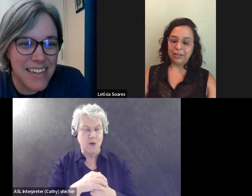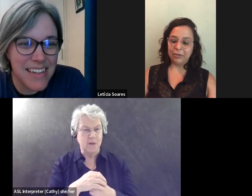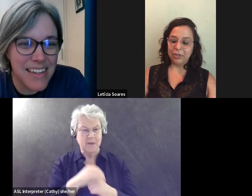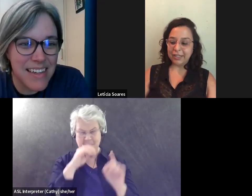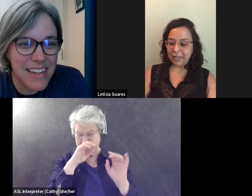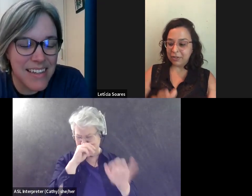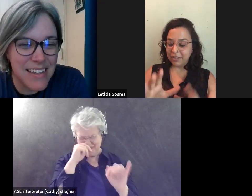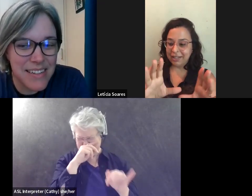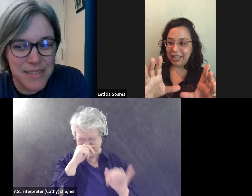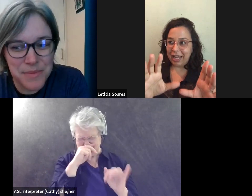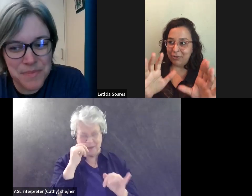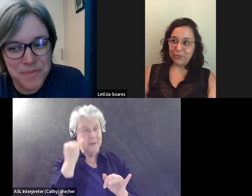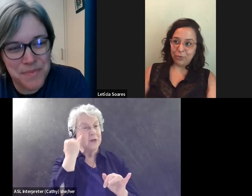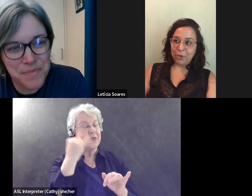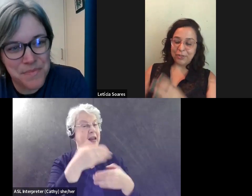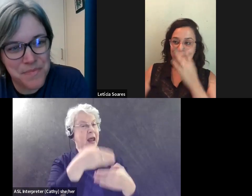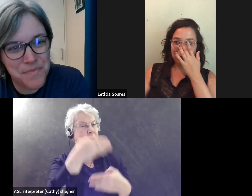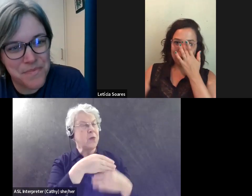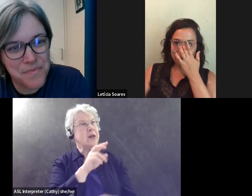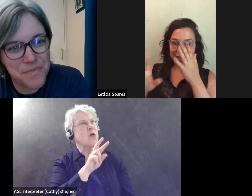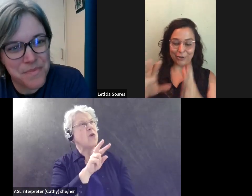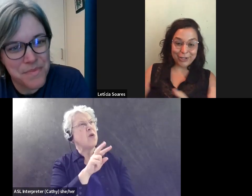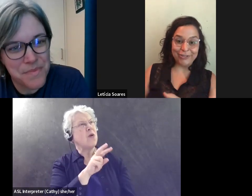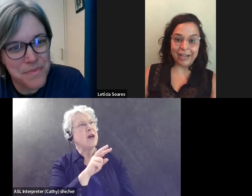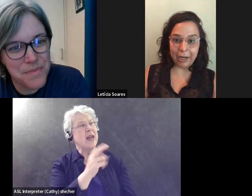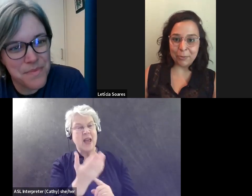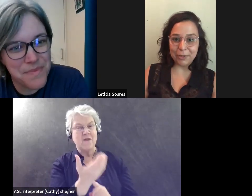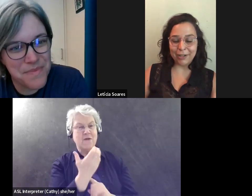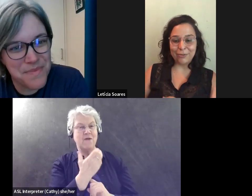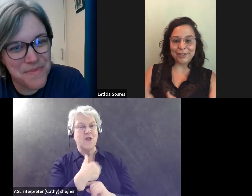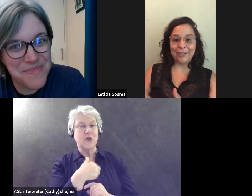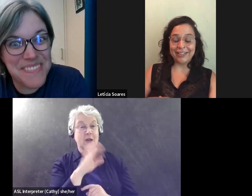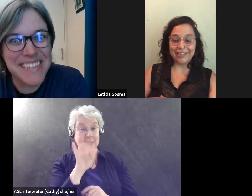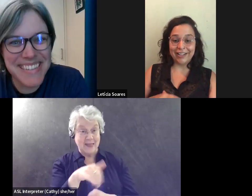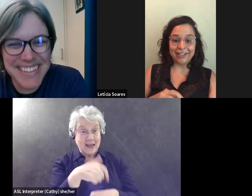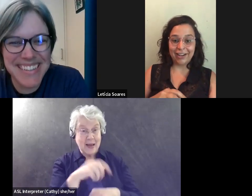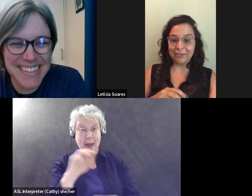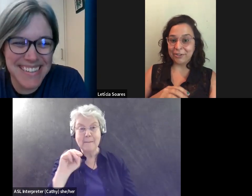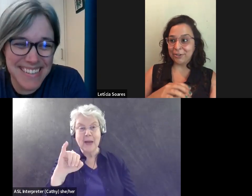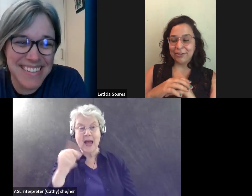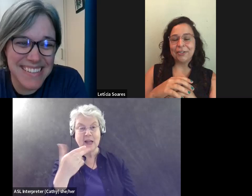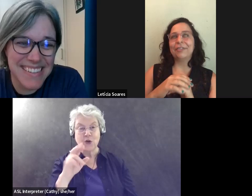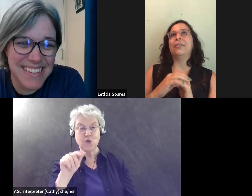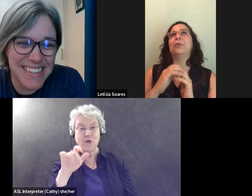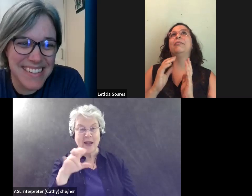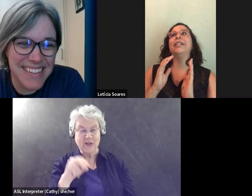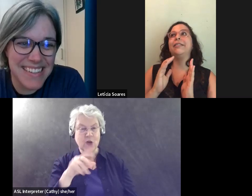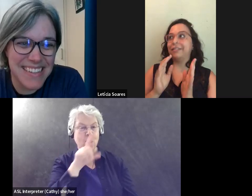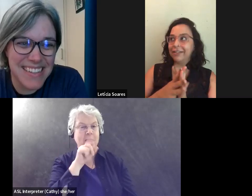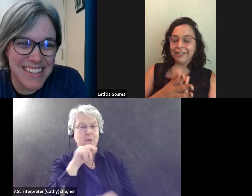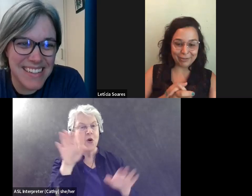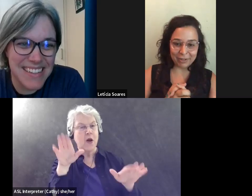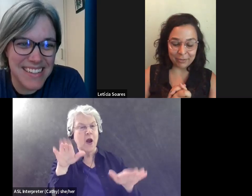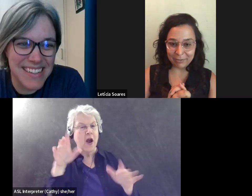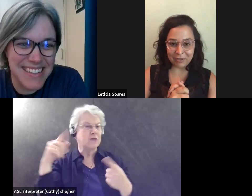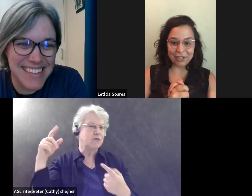thinking, you know, because I was, I was forced. It was migration time when I first got sick and I was just, oh my